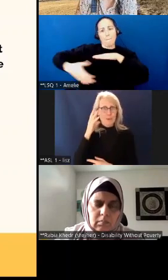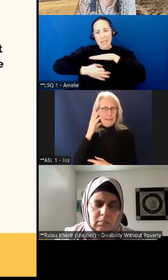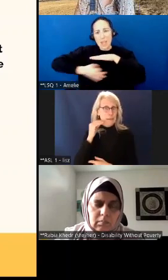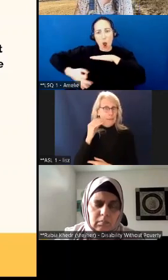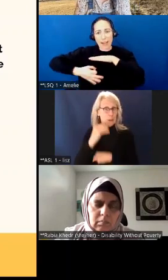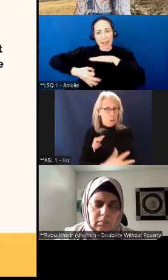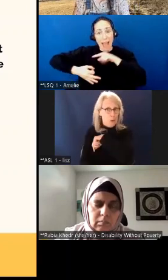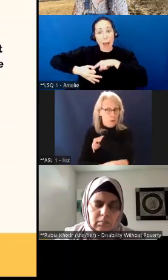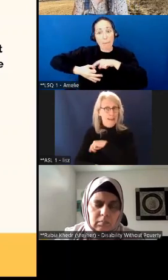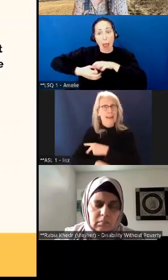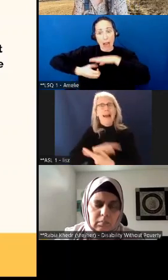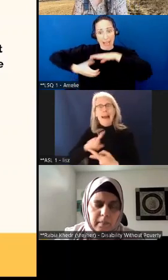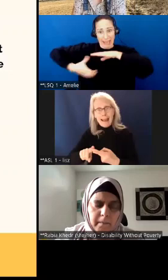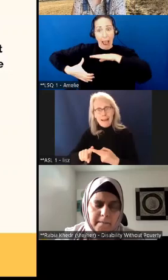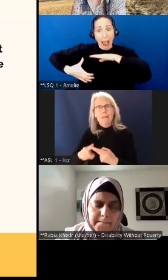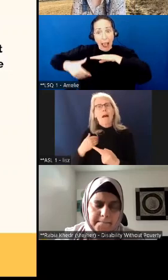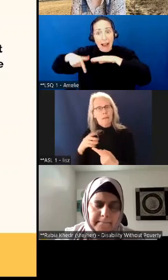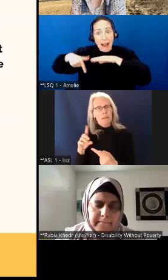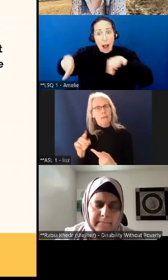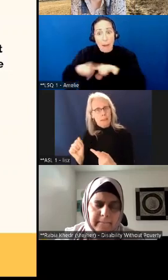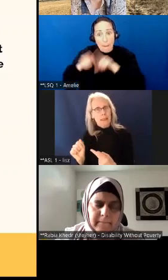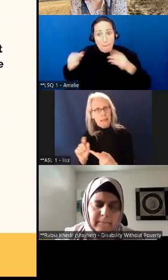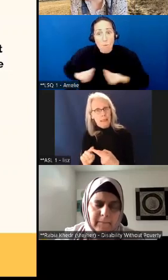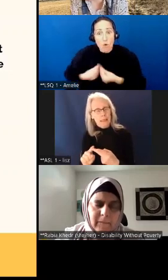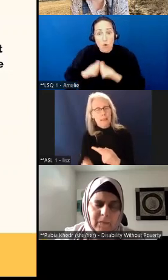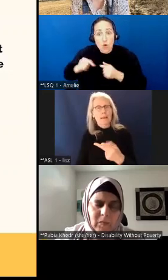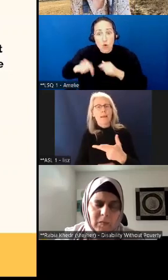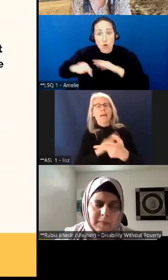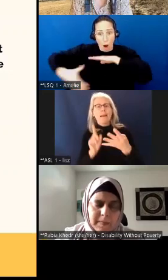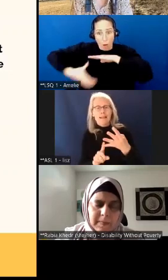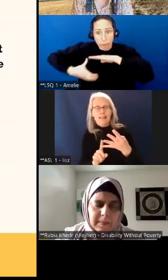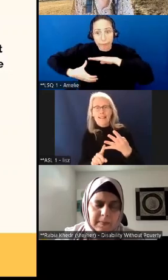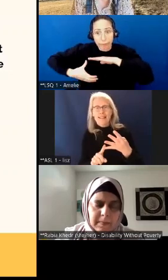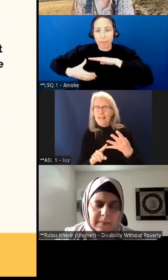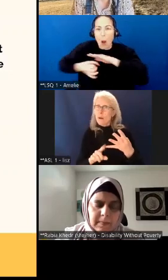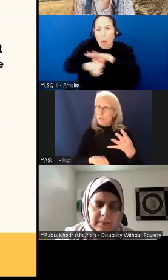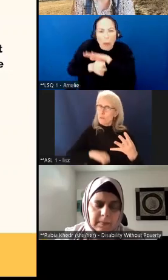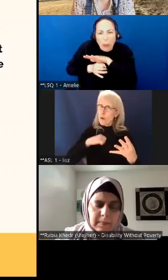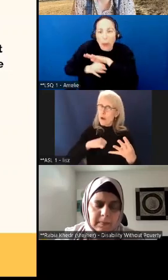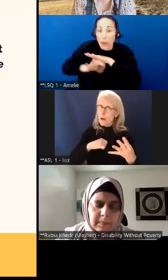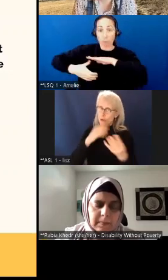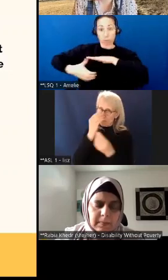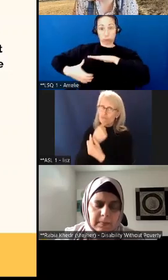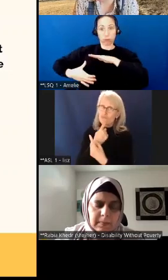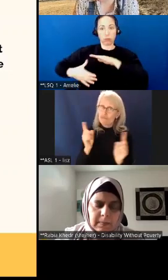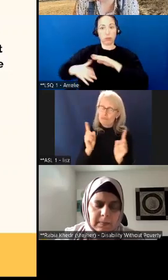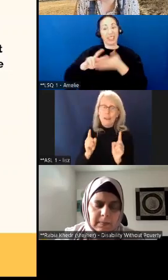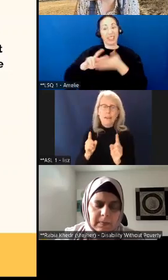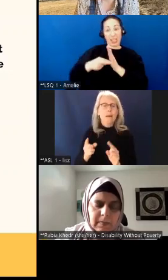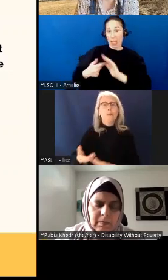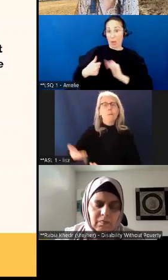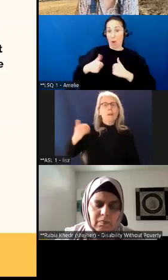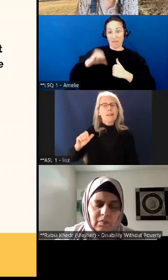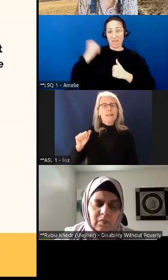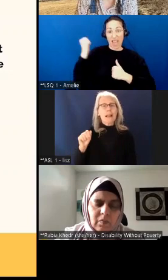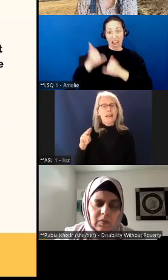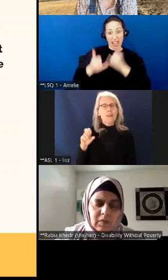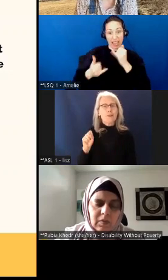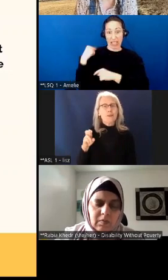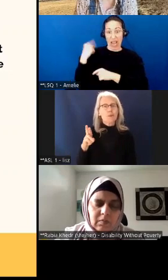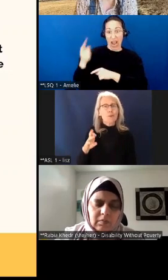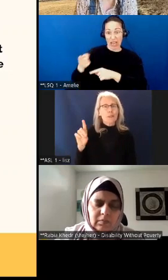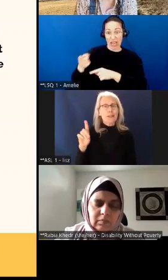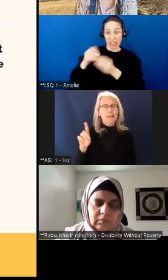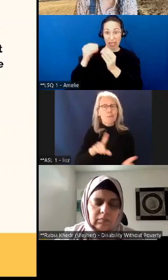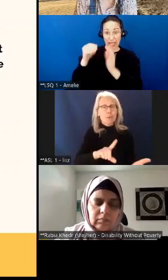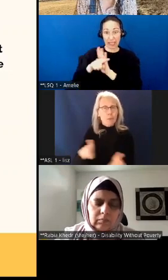Then I can proudly say that the last statistic on this slide is that is from our previous Angus Reid poll that said